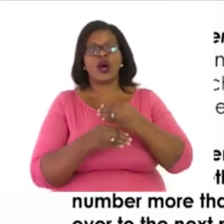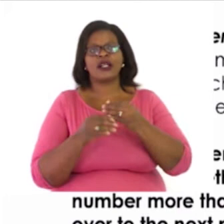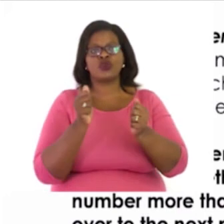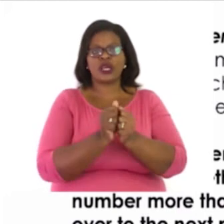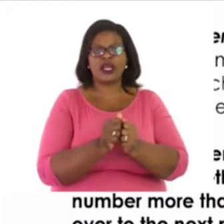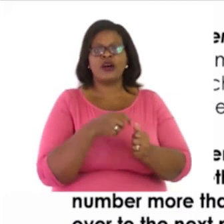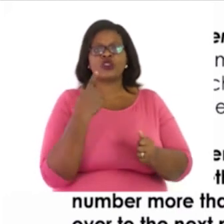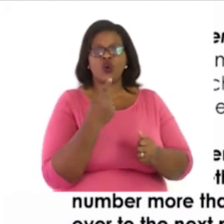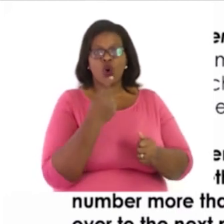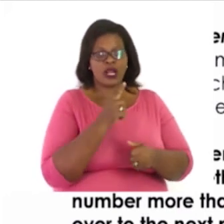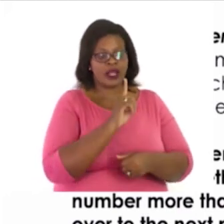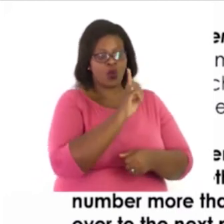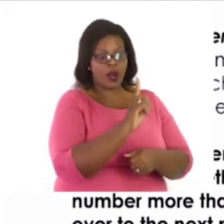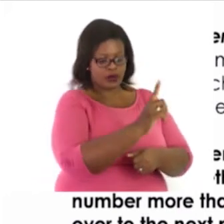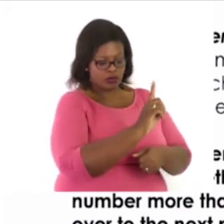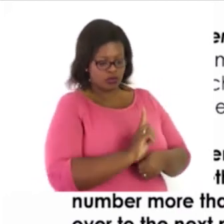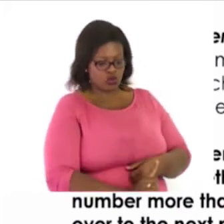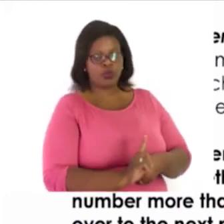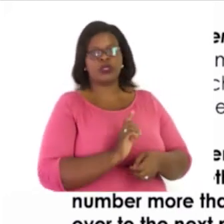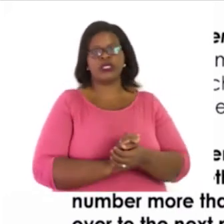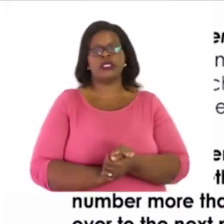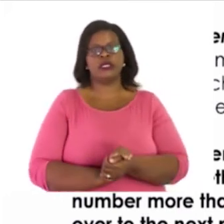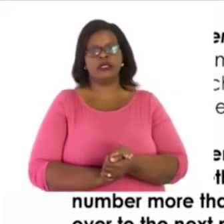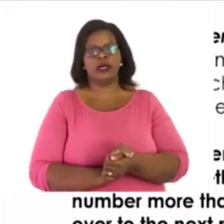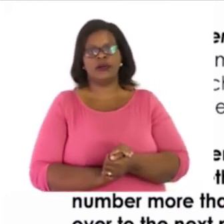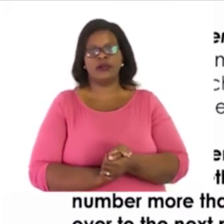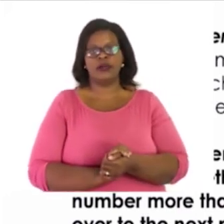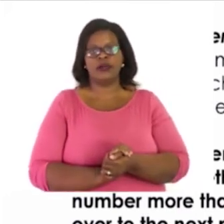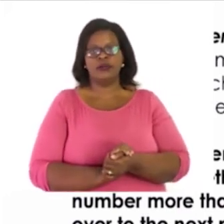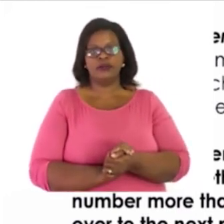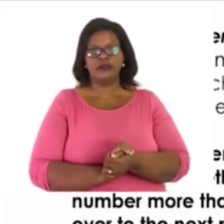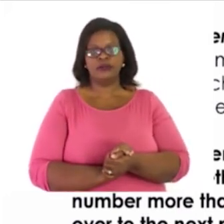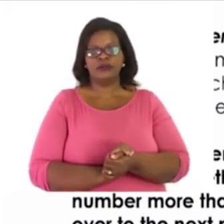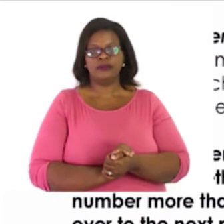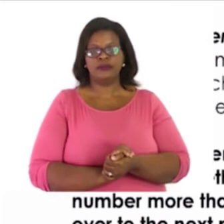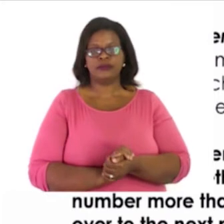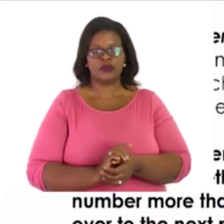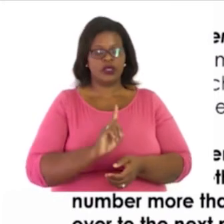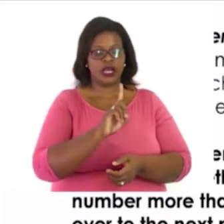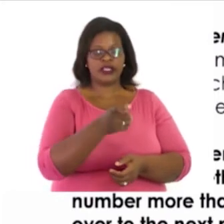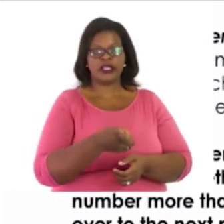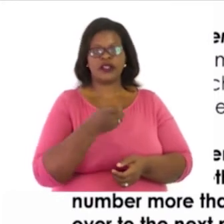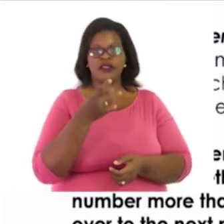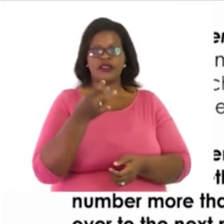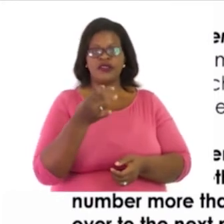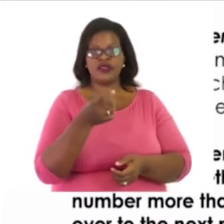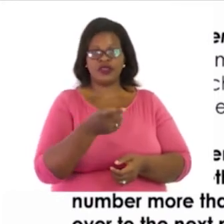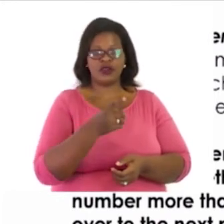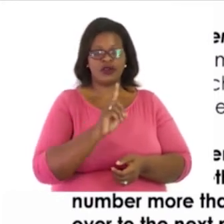got one ten thousand and one plus nothing equals one. And our answer is equal to nineteen thousand